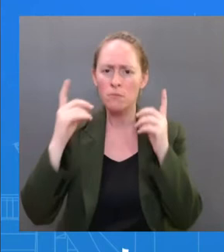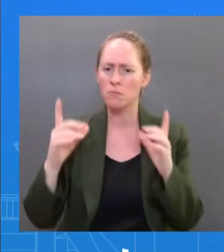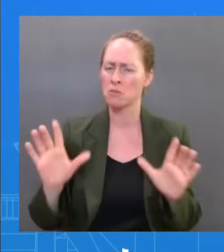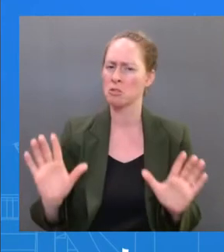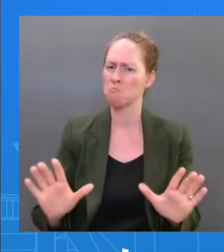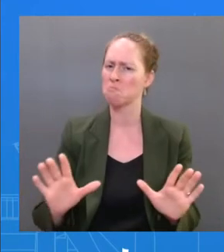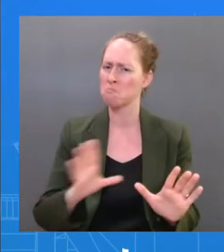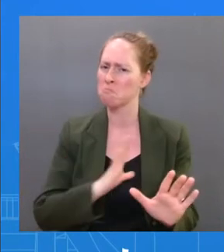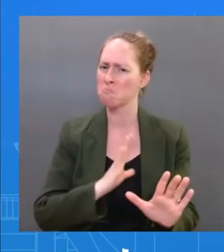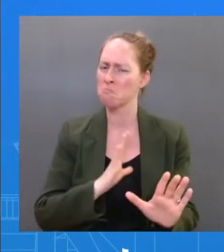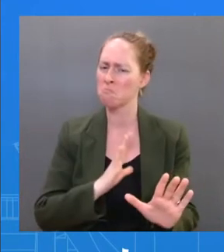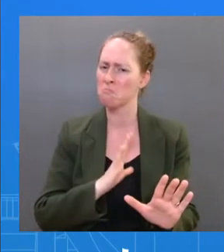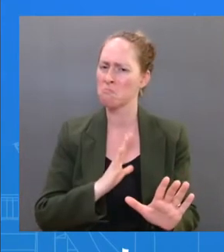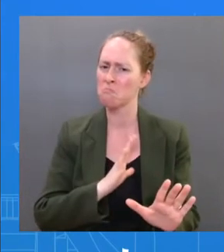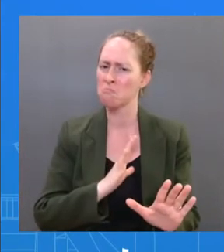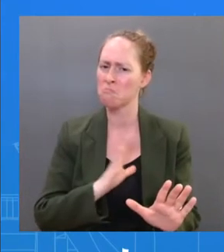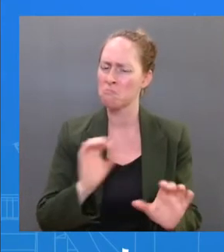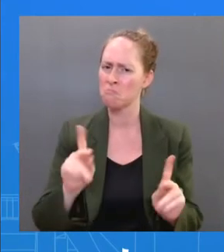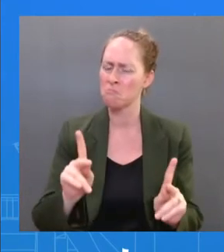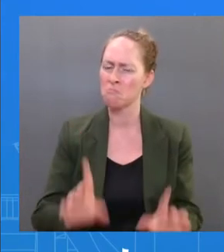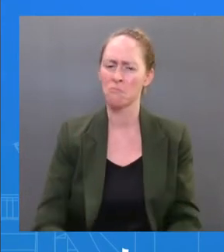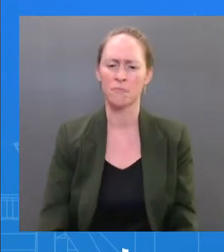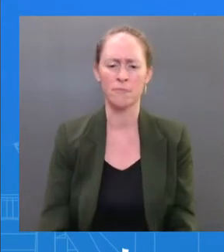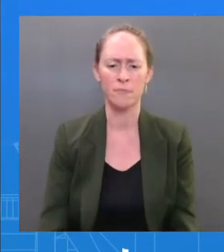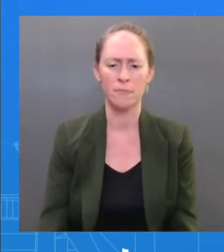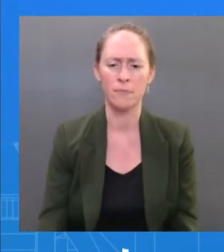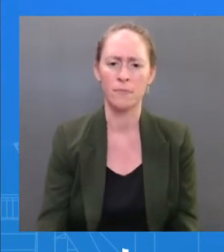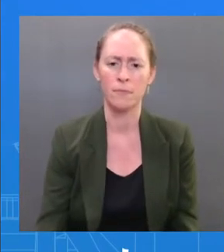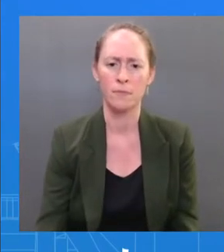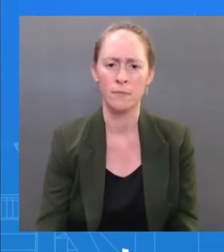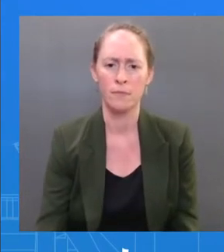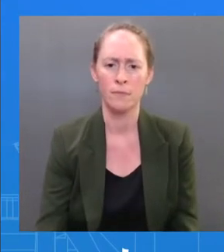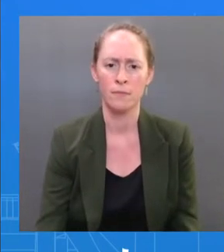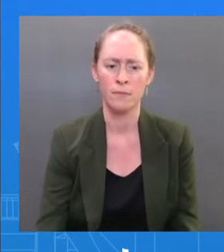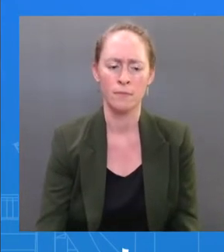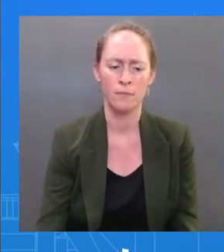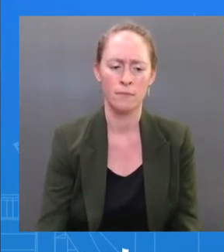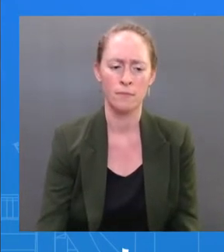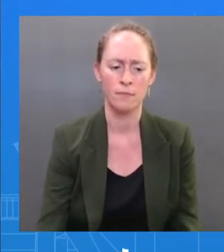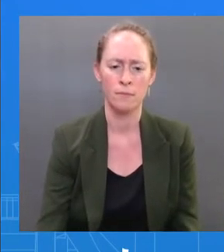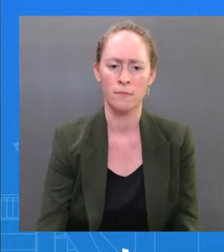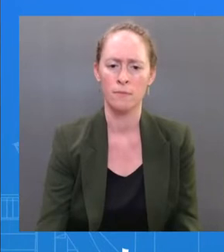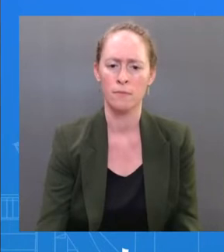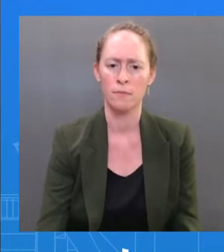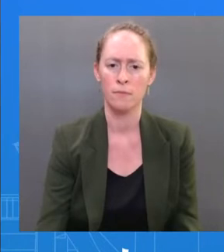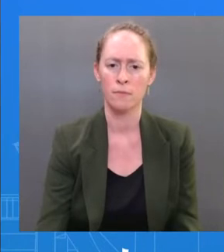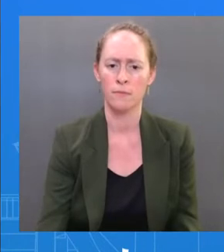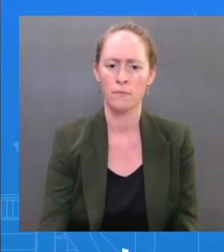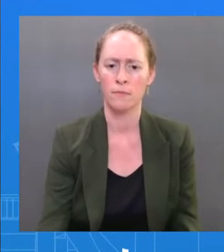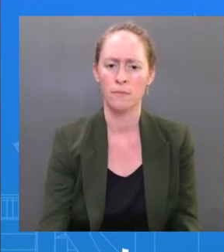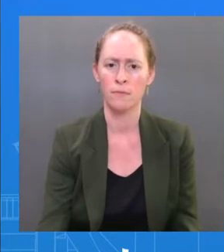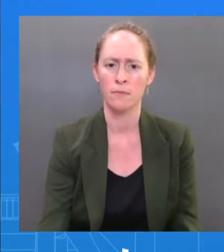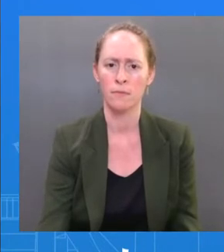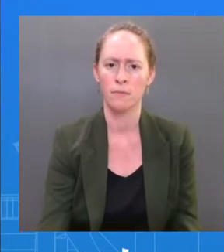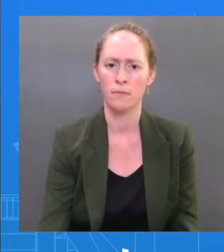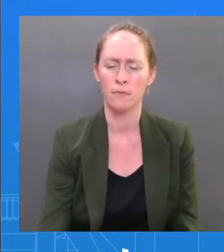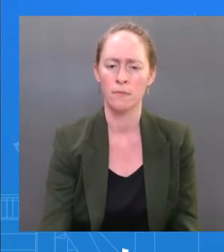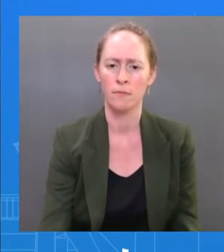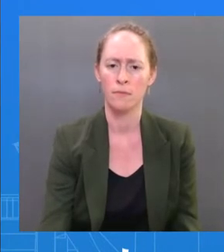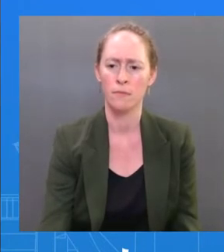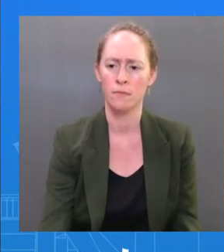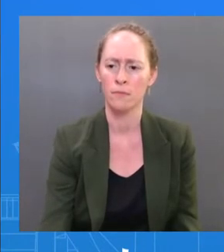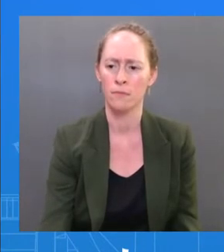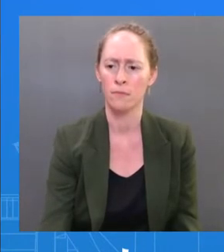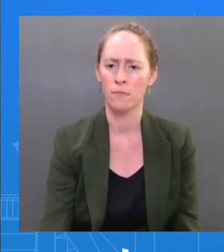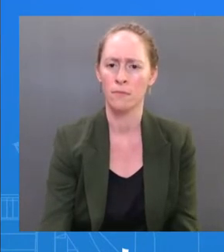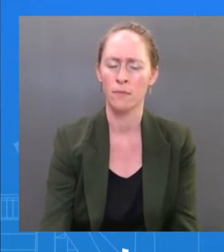I'm sorry. I'm going to to I'm going to call on everybody. I'm going to call on every — I promise. I'm going to call on everybody. Go ahead. Thanks, Green. Can you explain the testing